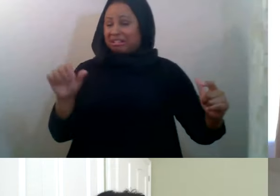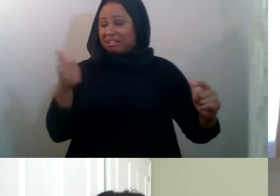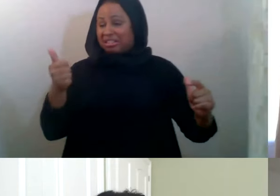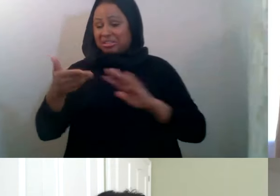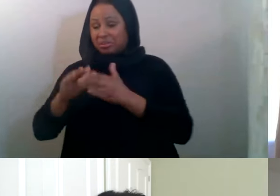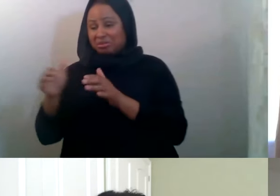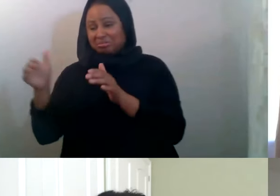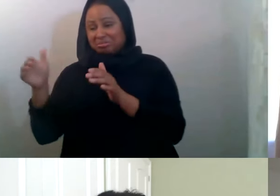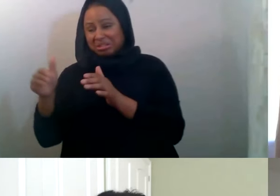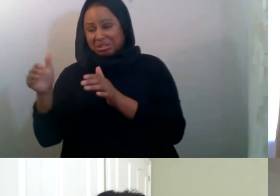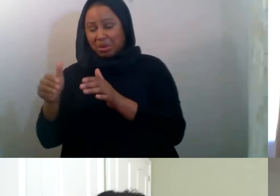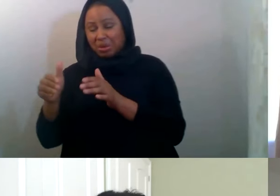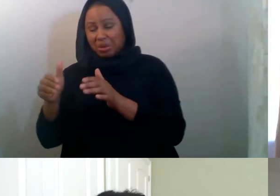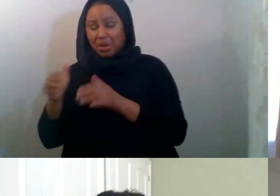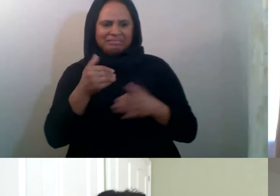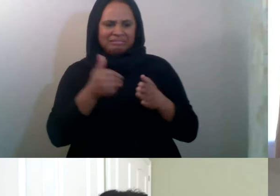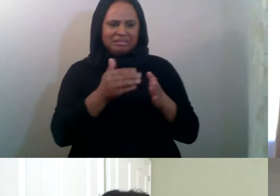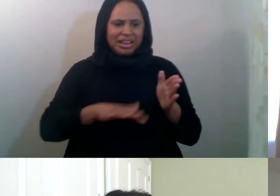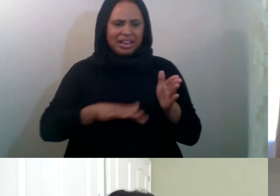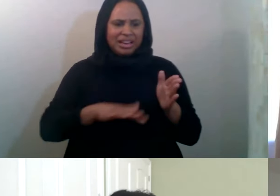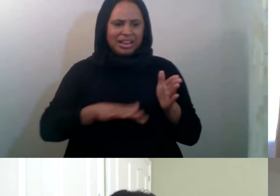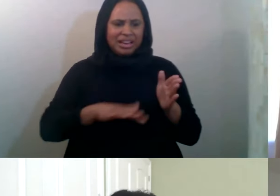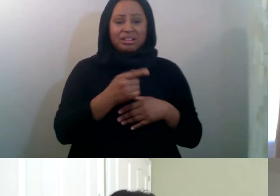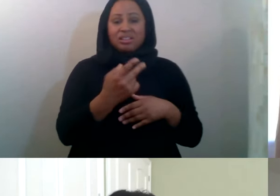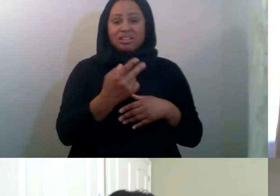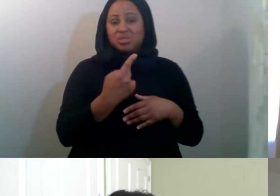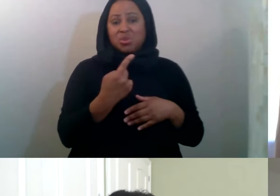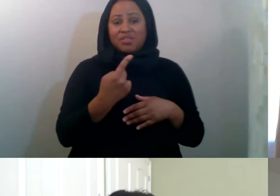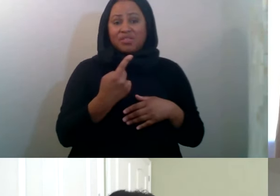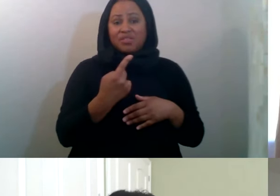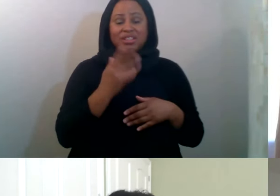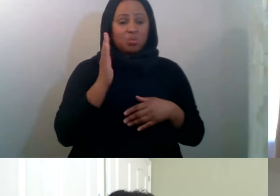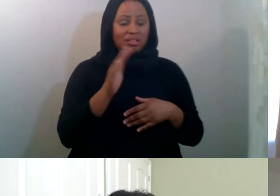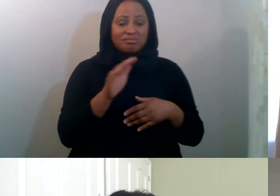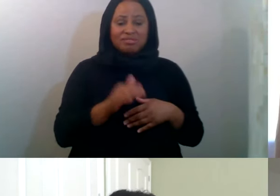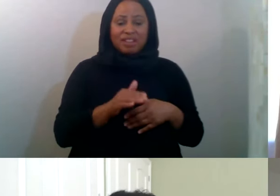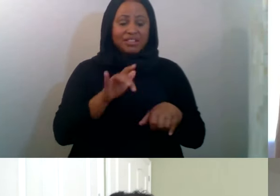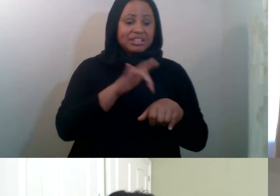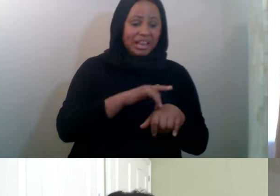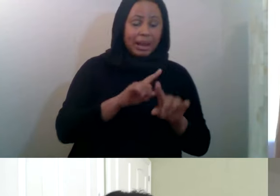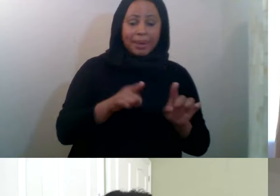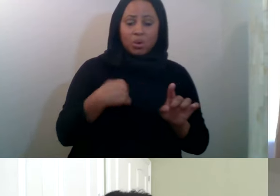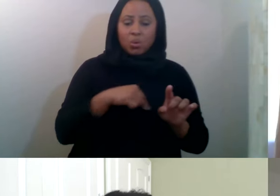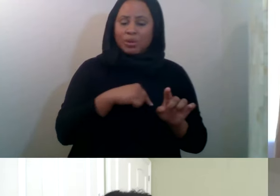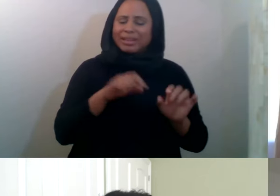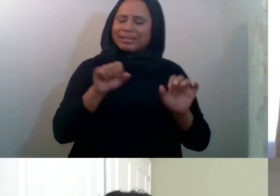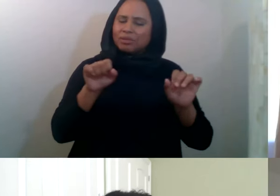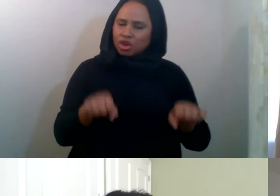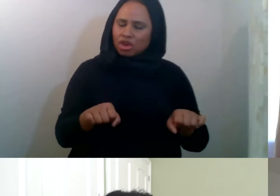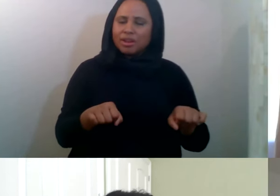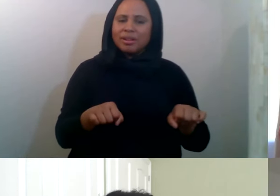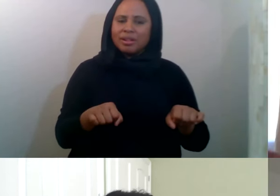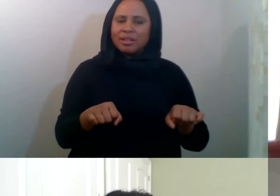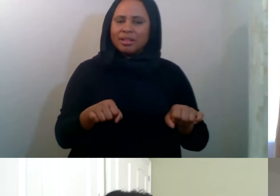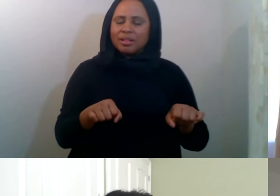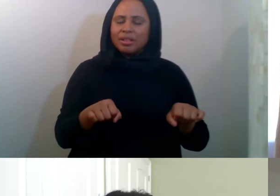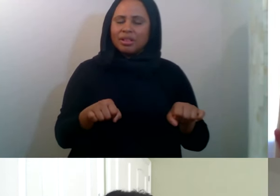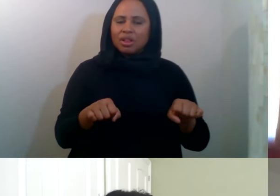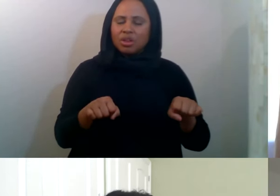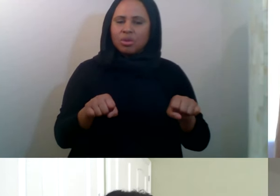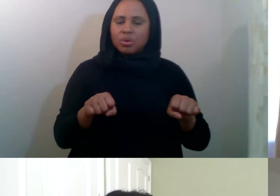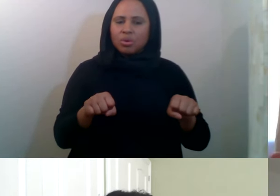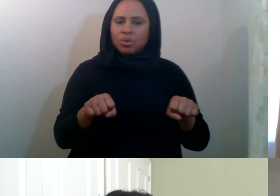that, you know, you know, you and I will never see, but we were able to really get, get into the, the,